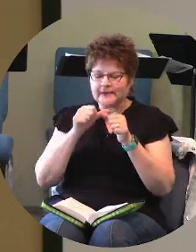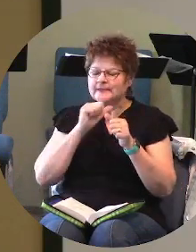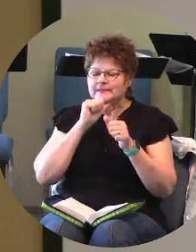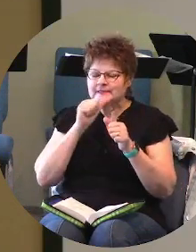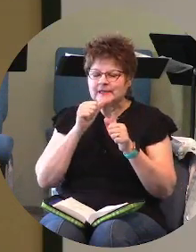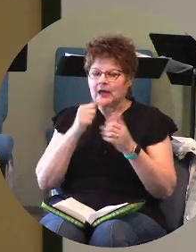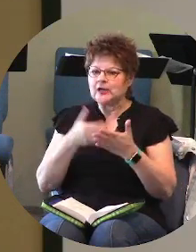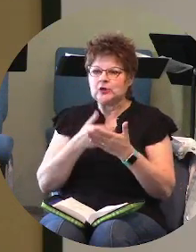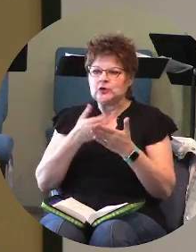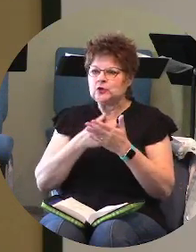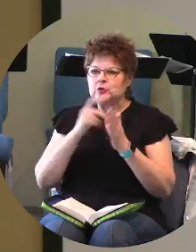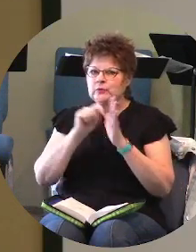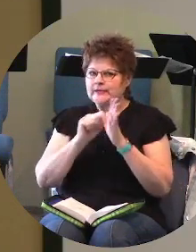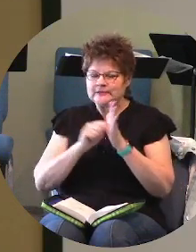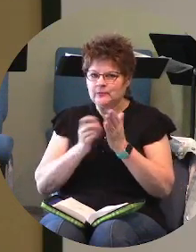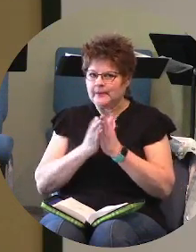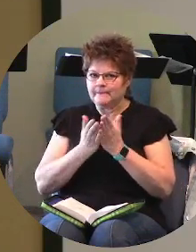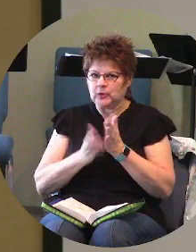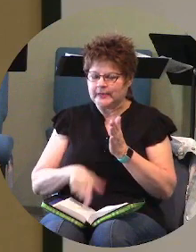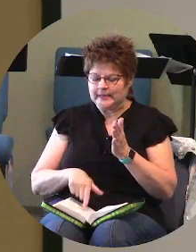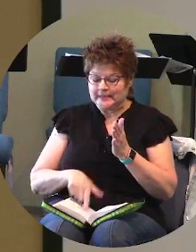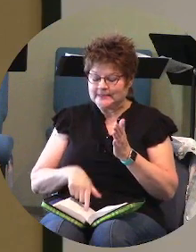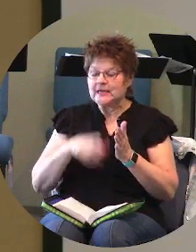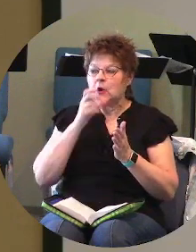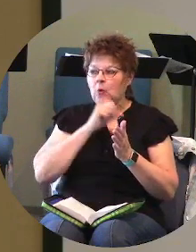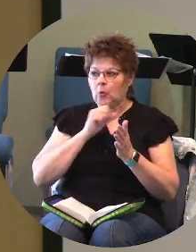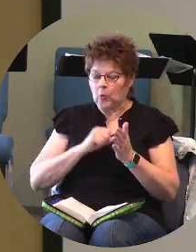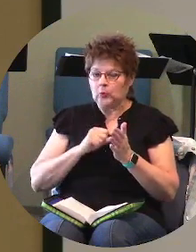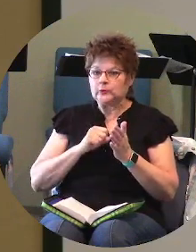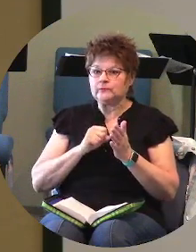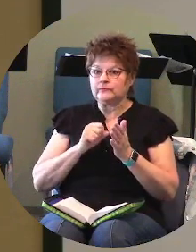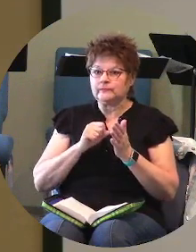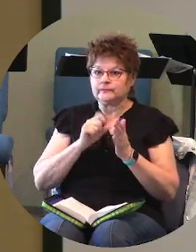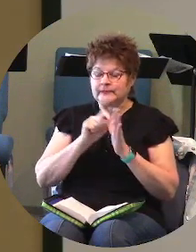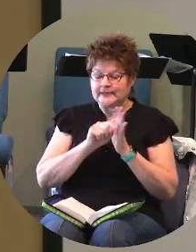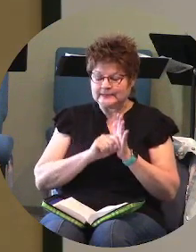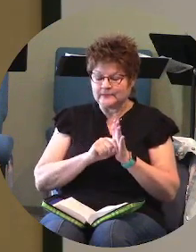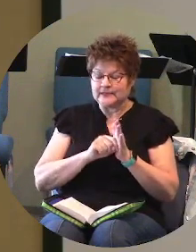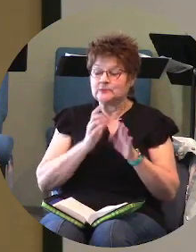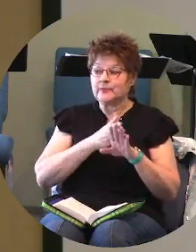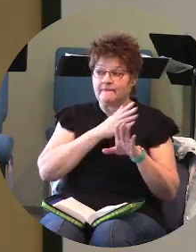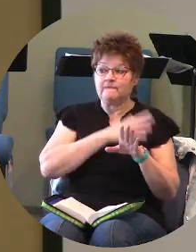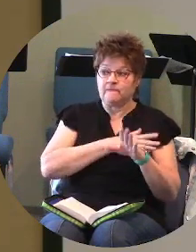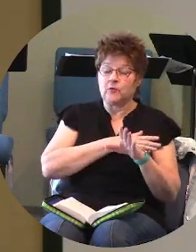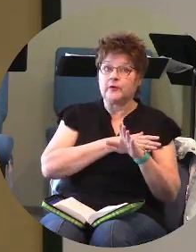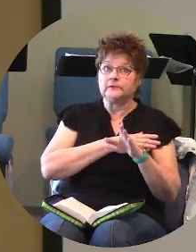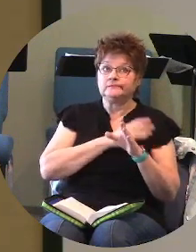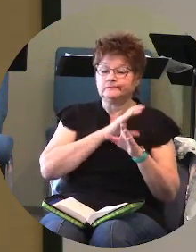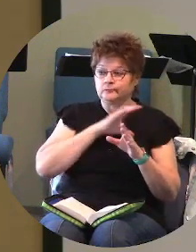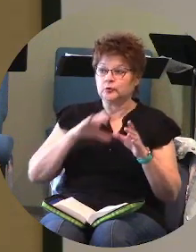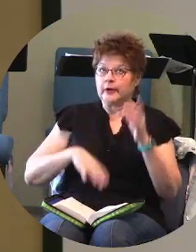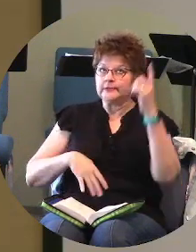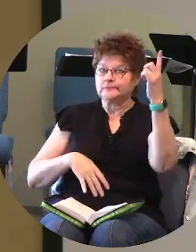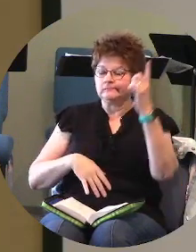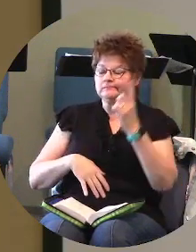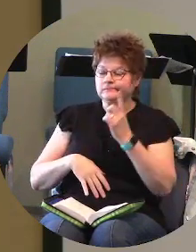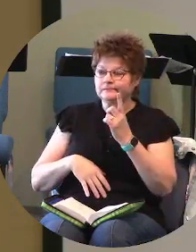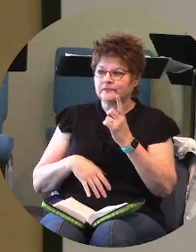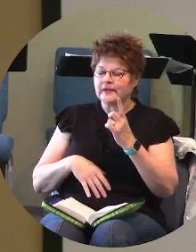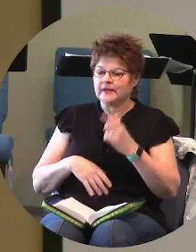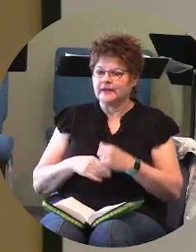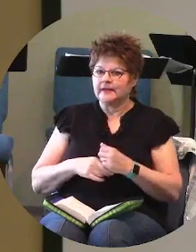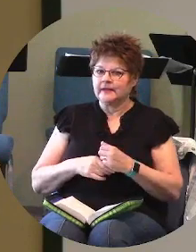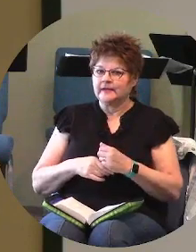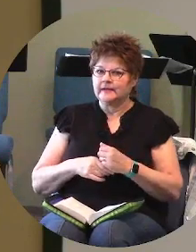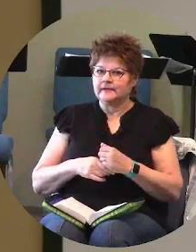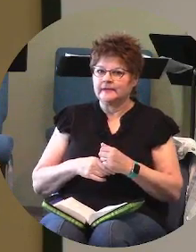book this is an old testament this is this is before christ and so so the principles even though it's an old